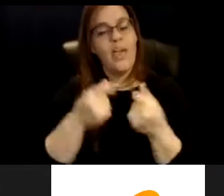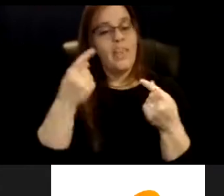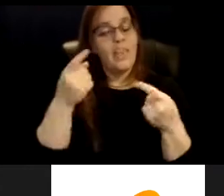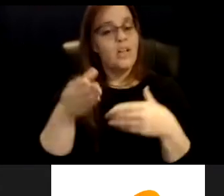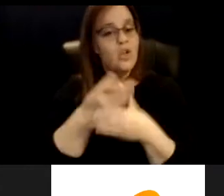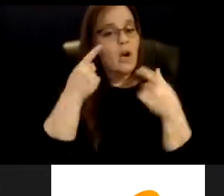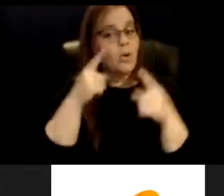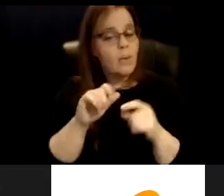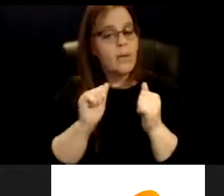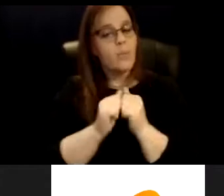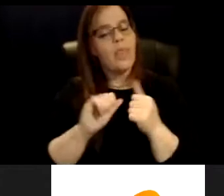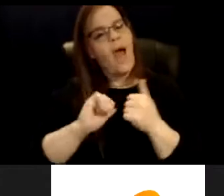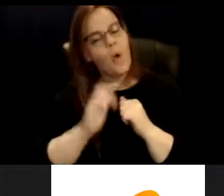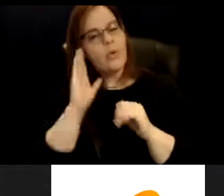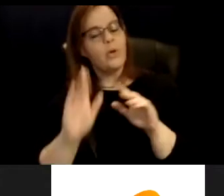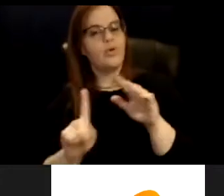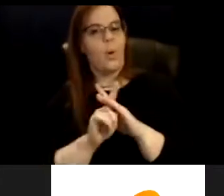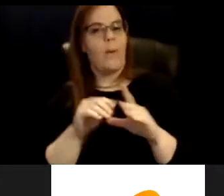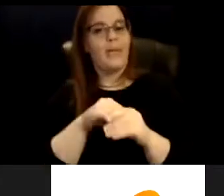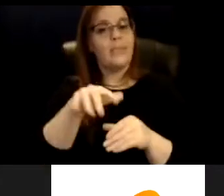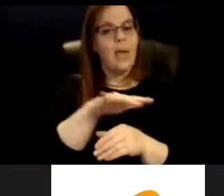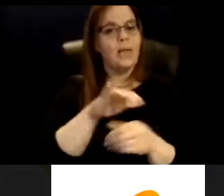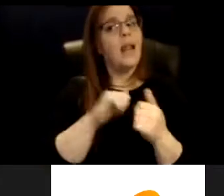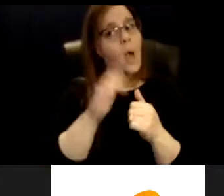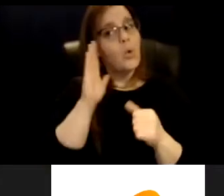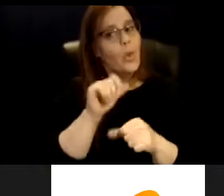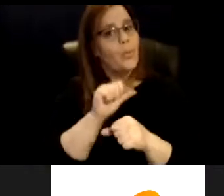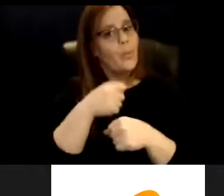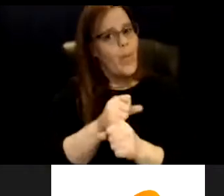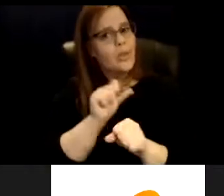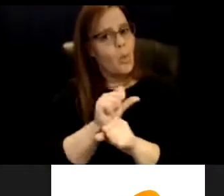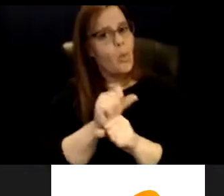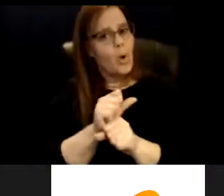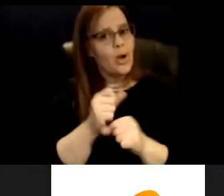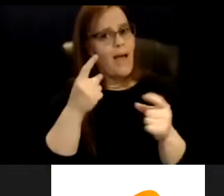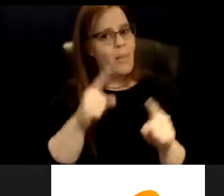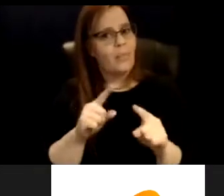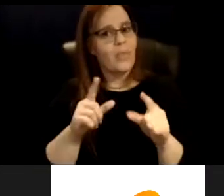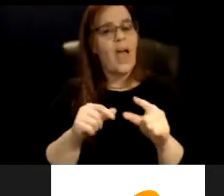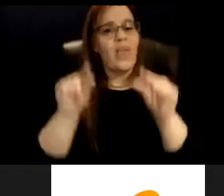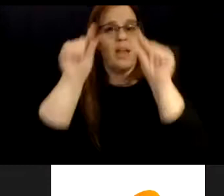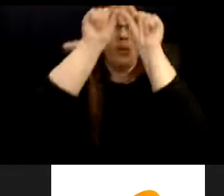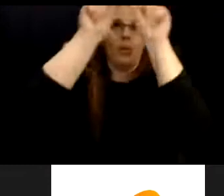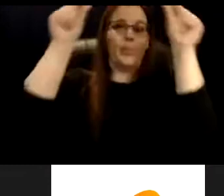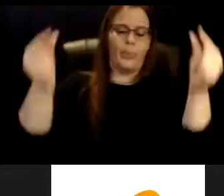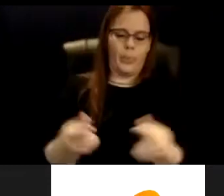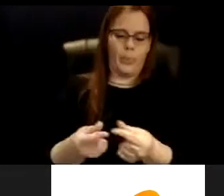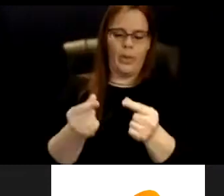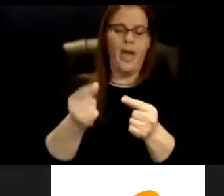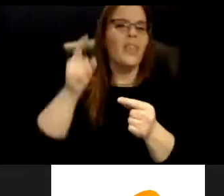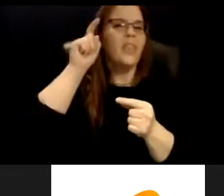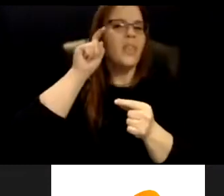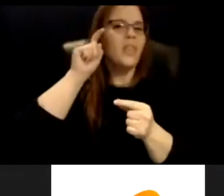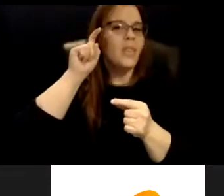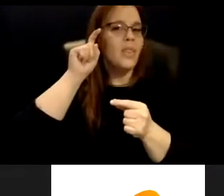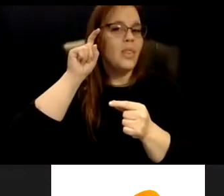space and make the work happen. And finally, the rubber around the folly is literally, the tire around the